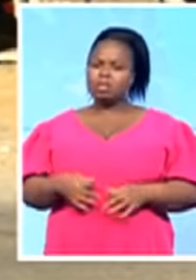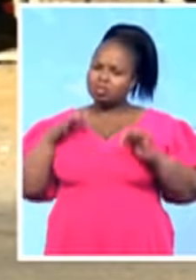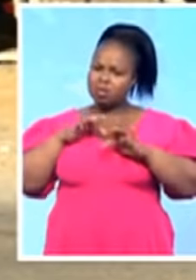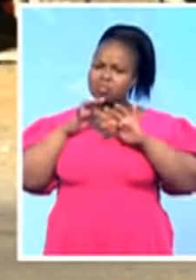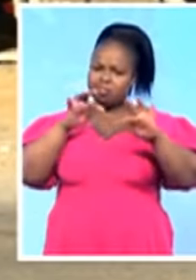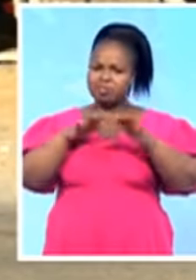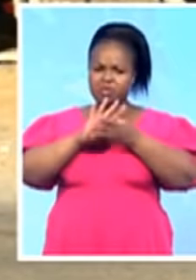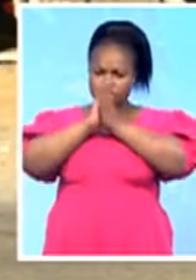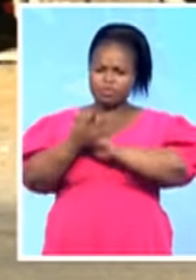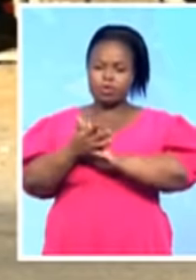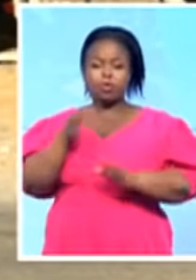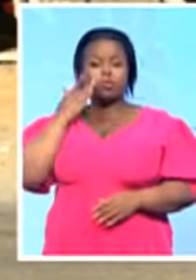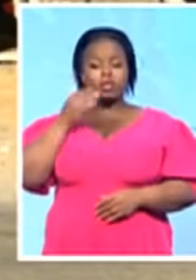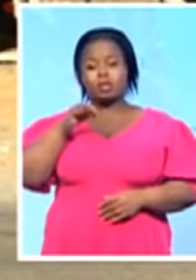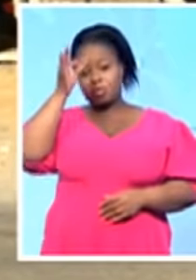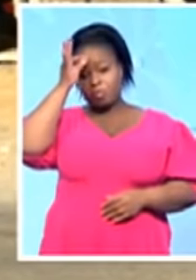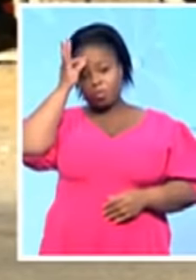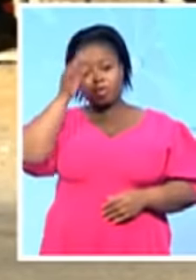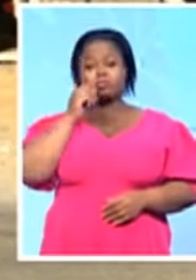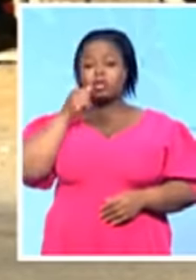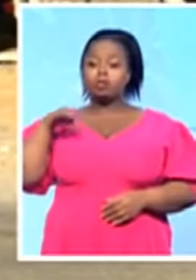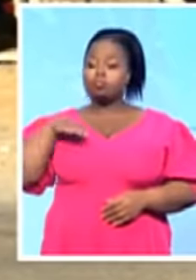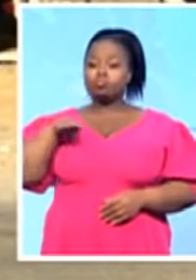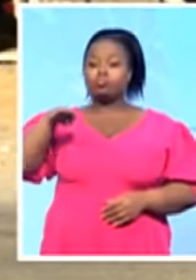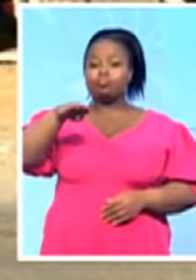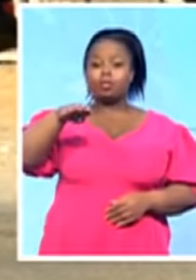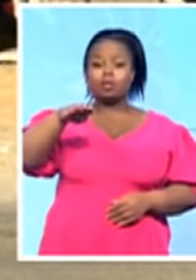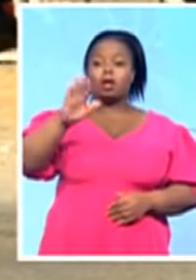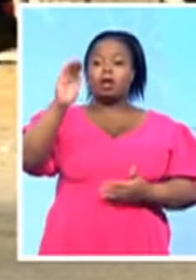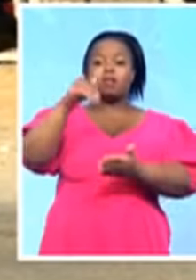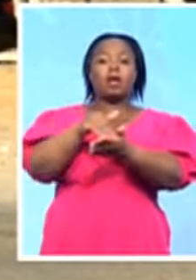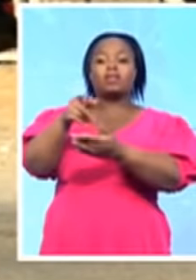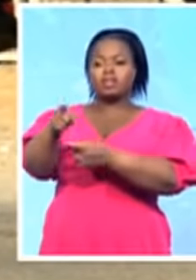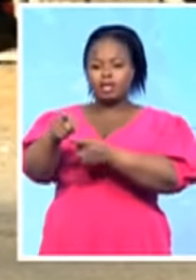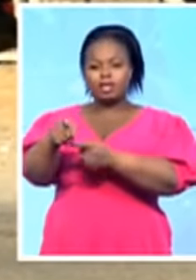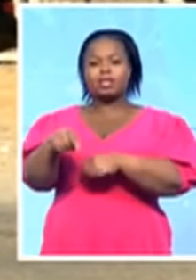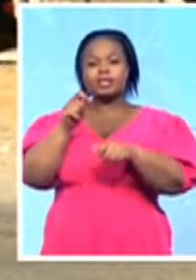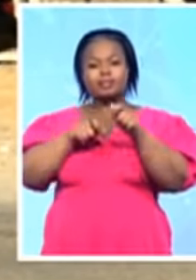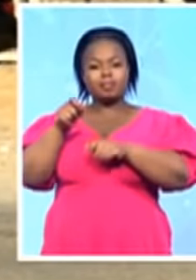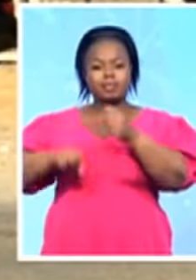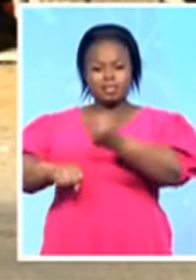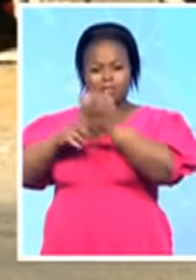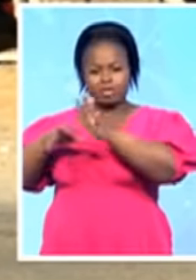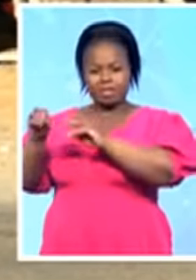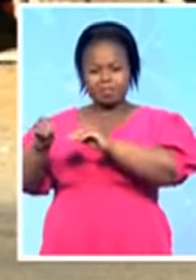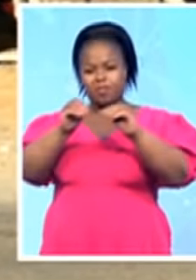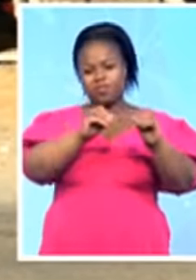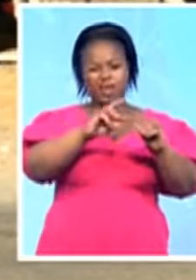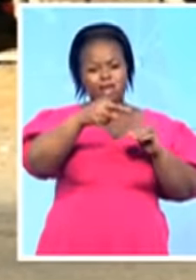arrived, they had left and were told that they'd moved on to another area. So, certainly, and I think Brigadier